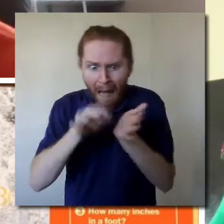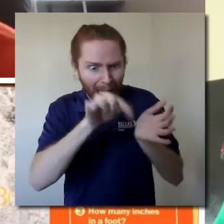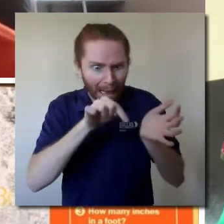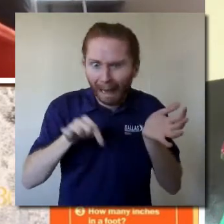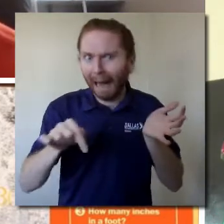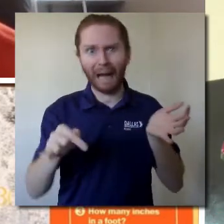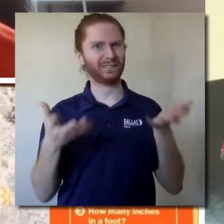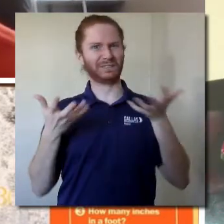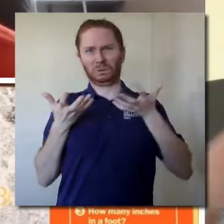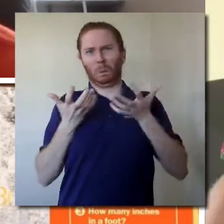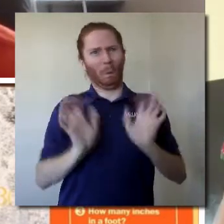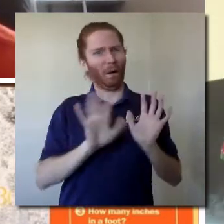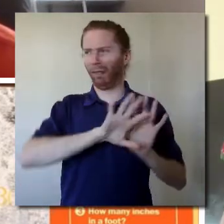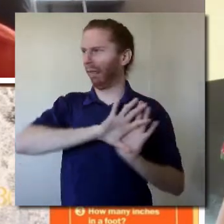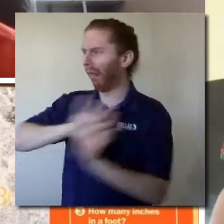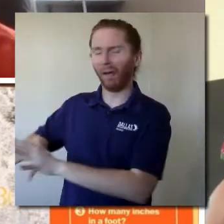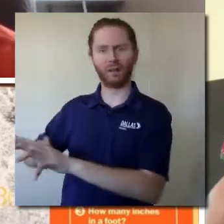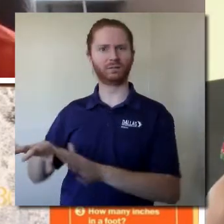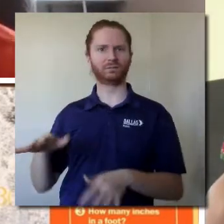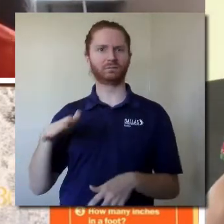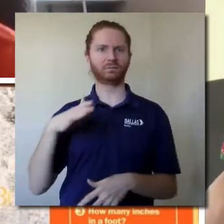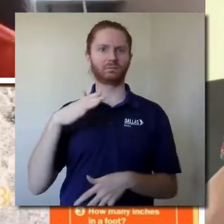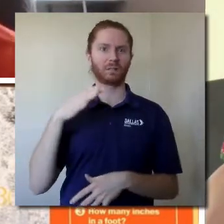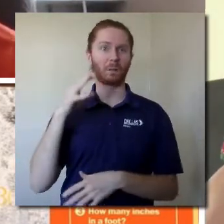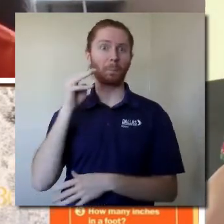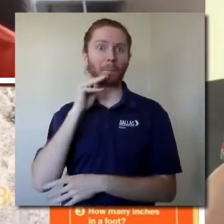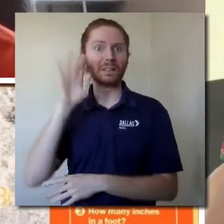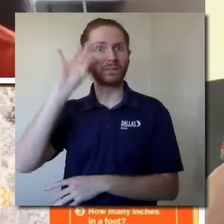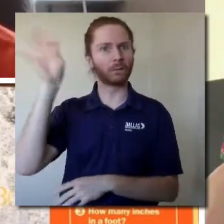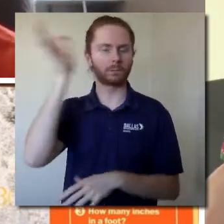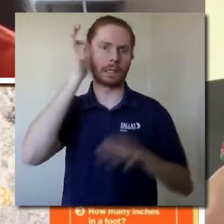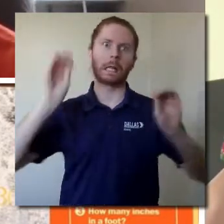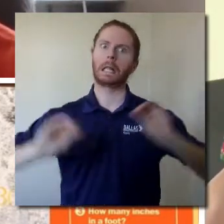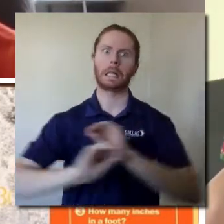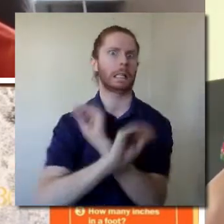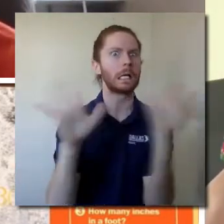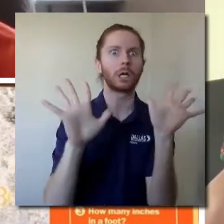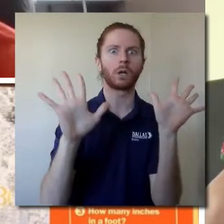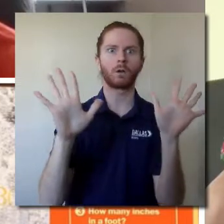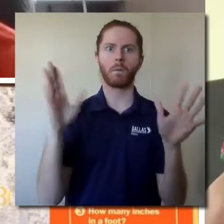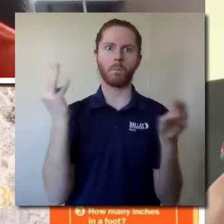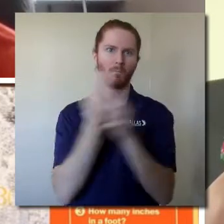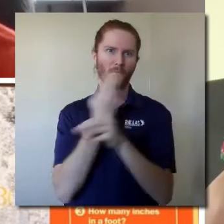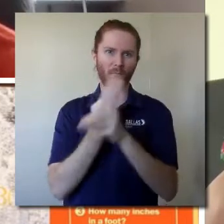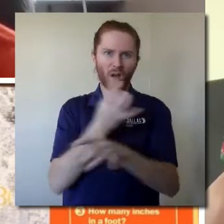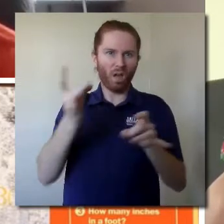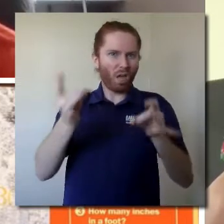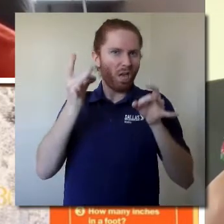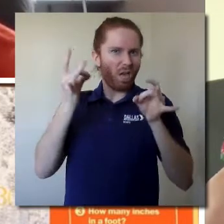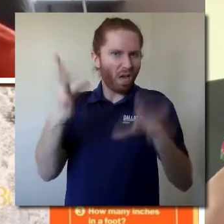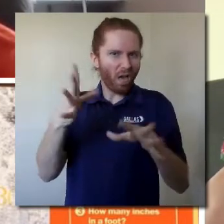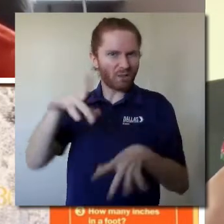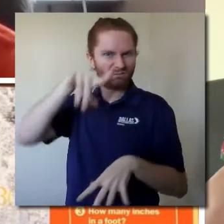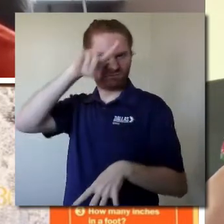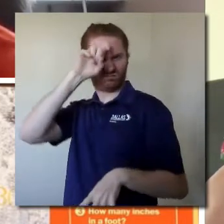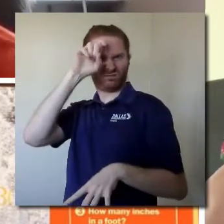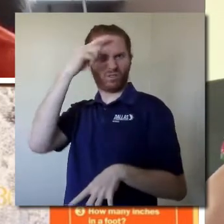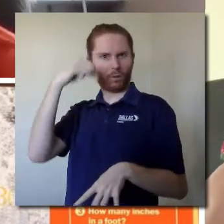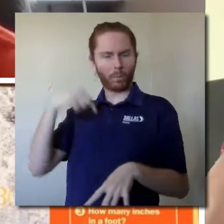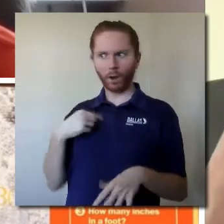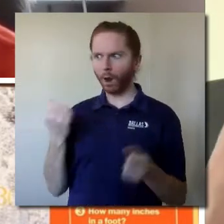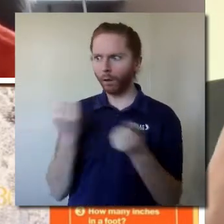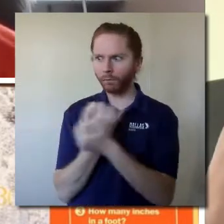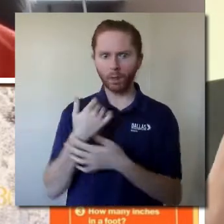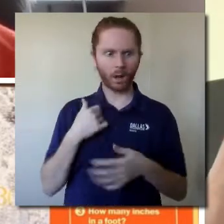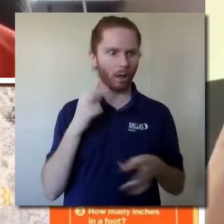Mrs. Fibonacci has obviously put a math curse on me. Everything I look at or think about